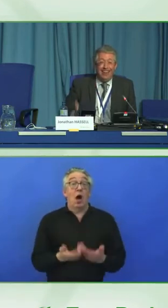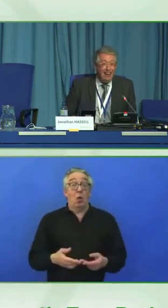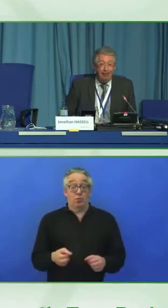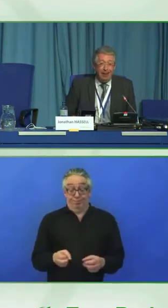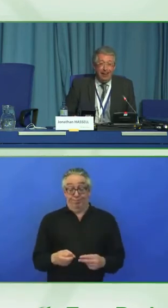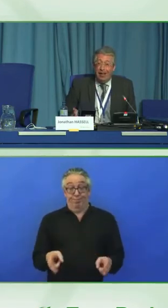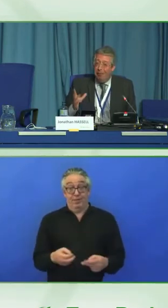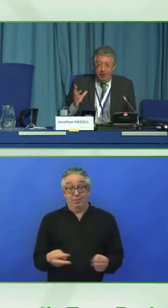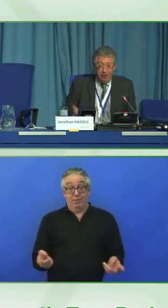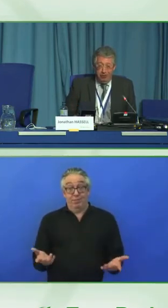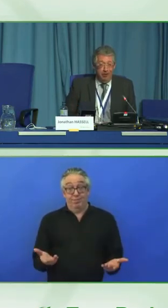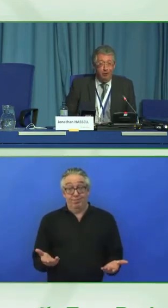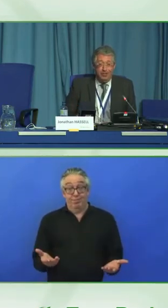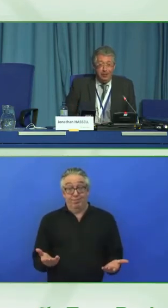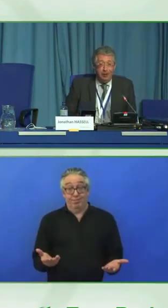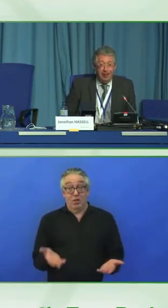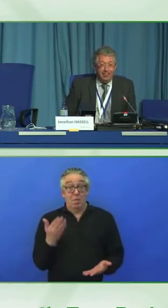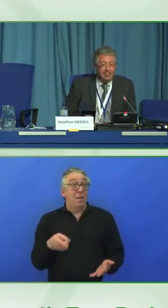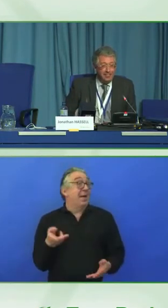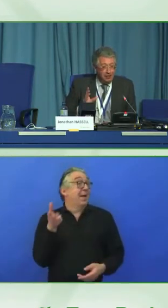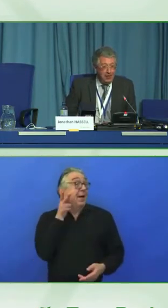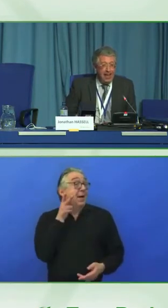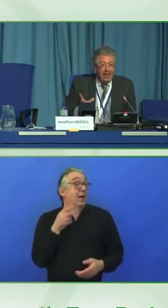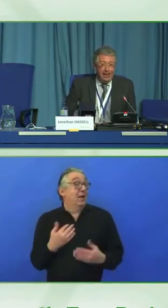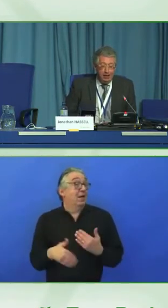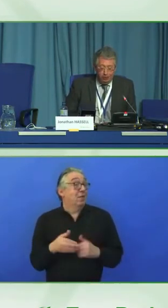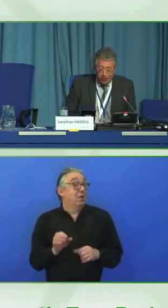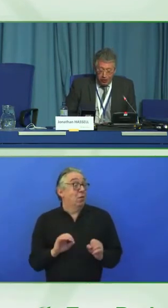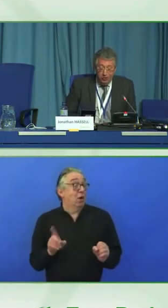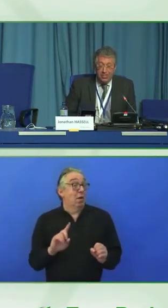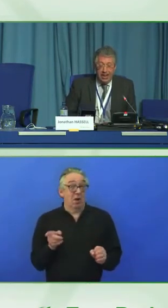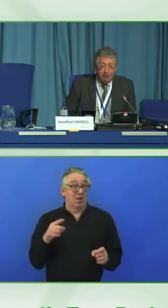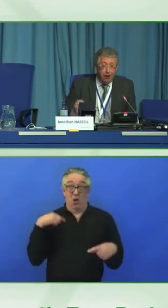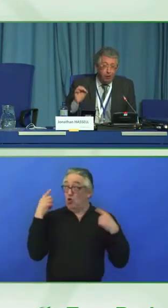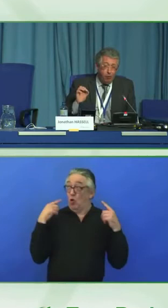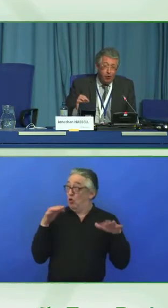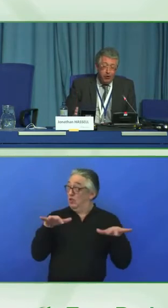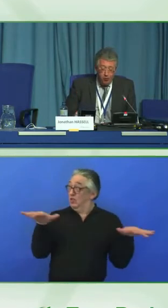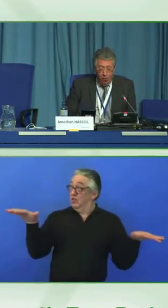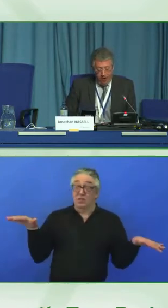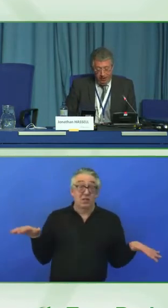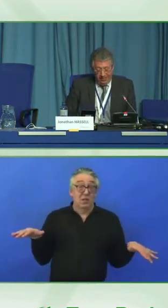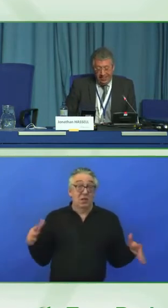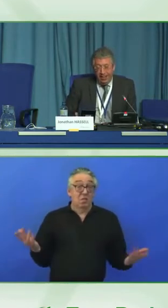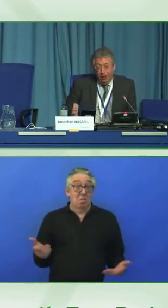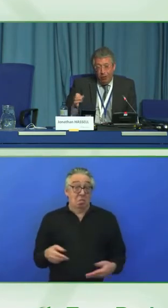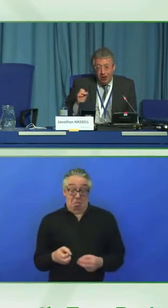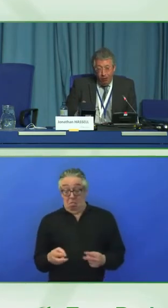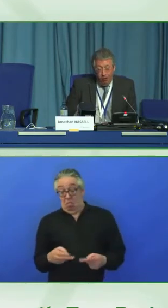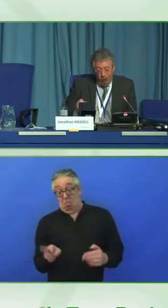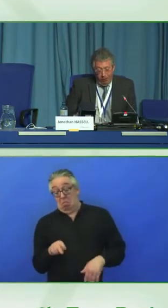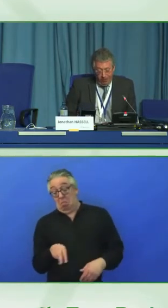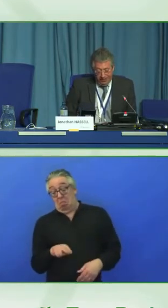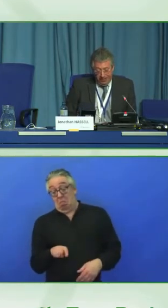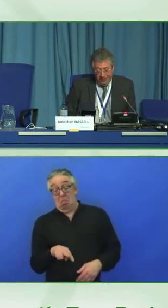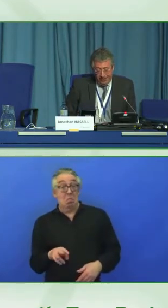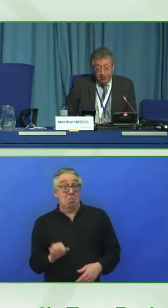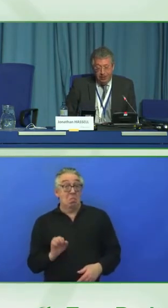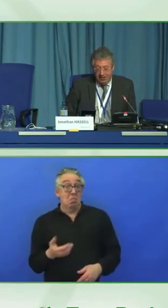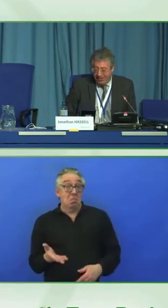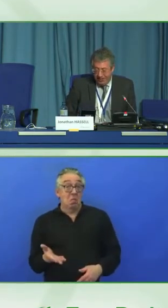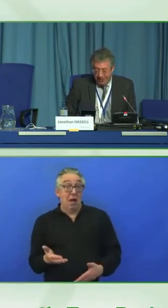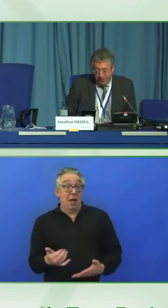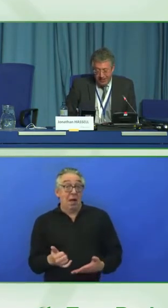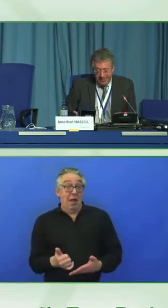around hearing, but you're in a noisy place, and so that enables you to have what you want. We all want